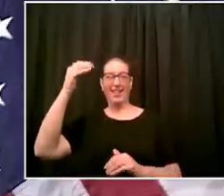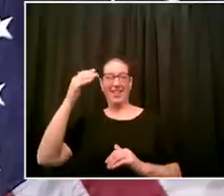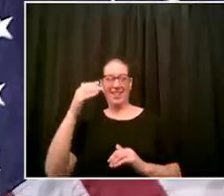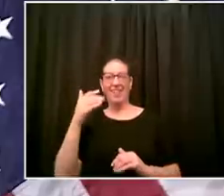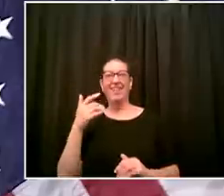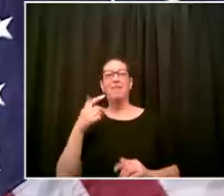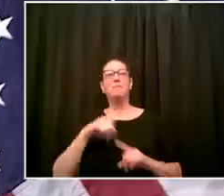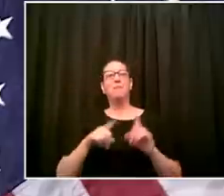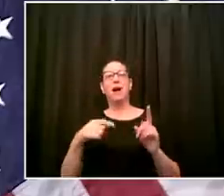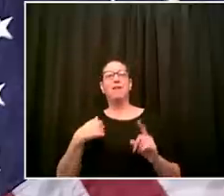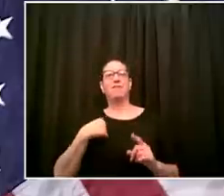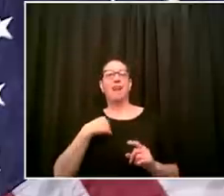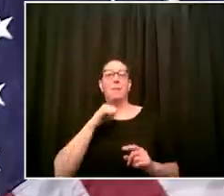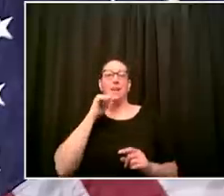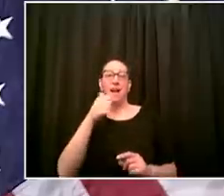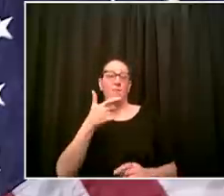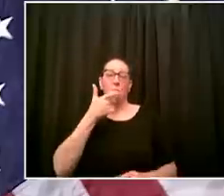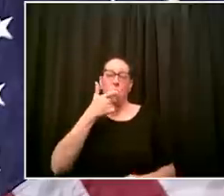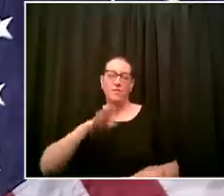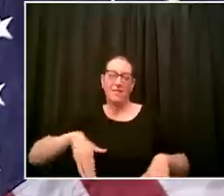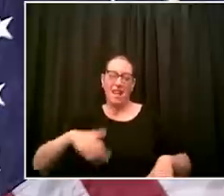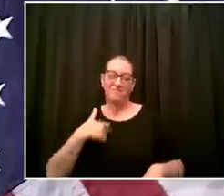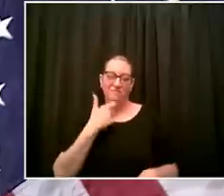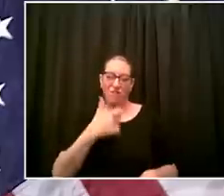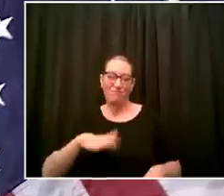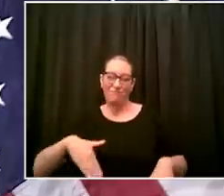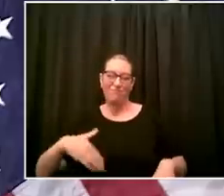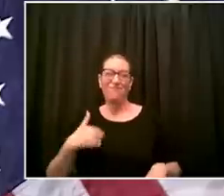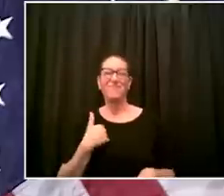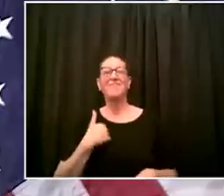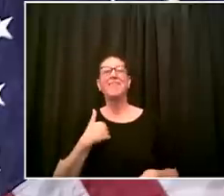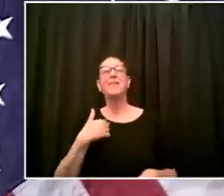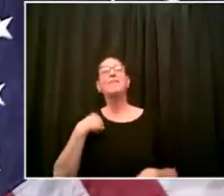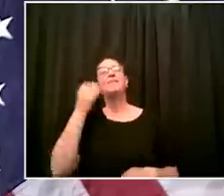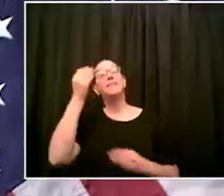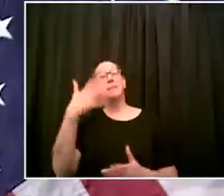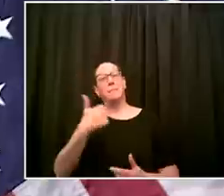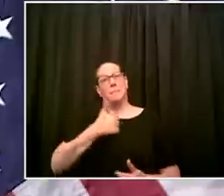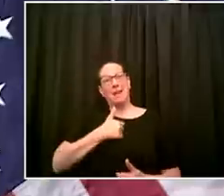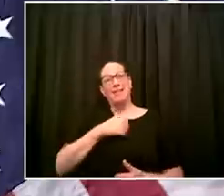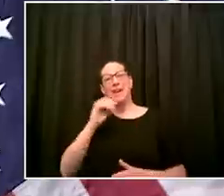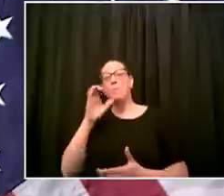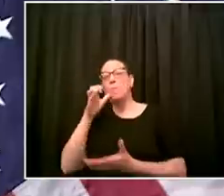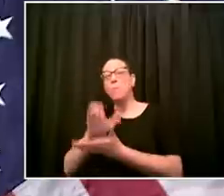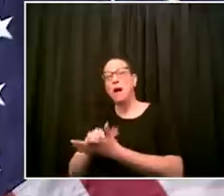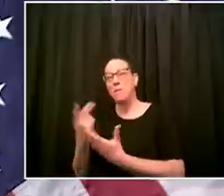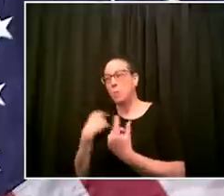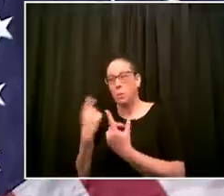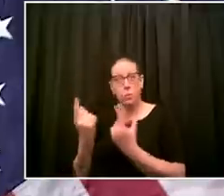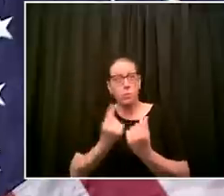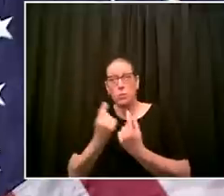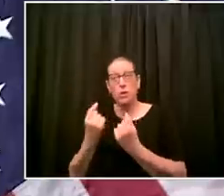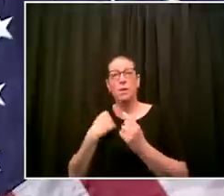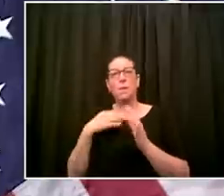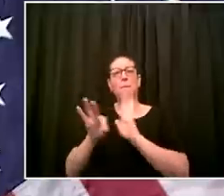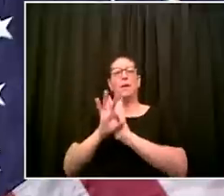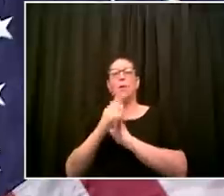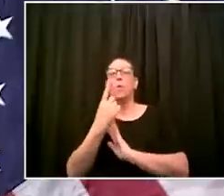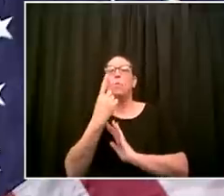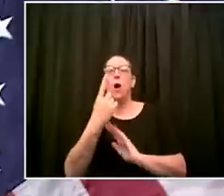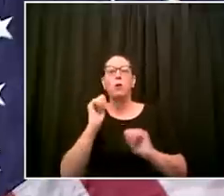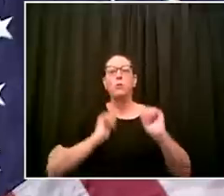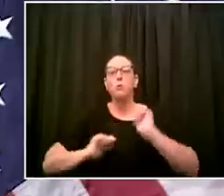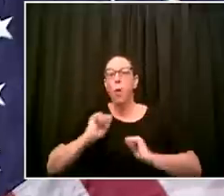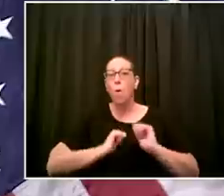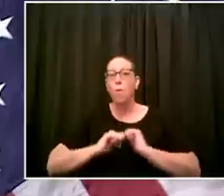seasons we went through treme the whole i think it's four or five seasons then i've been public about this fact i